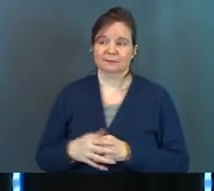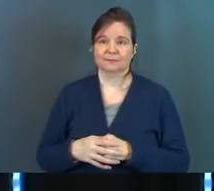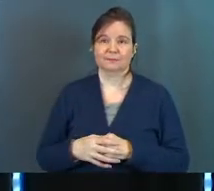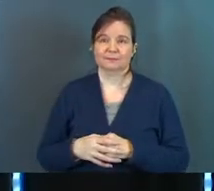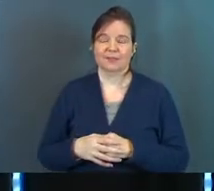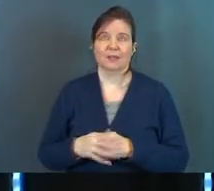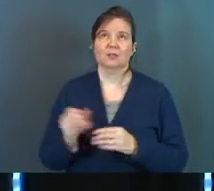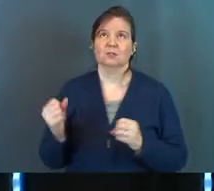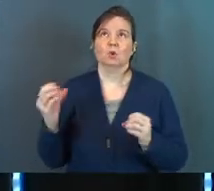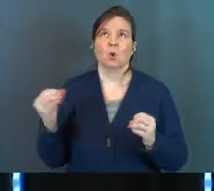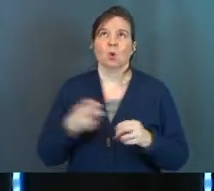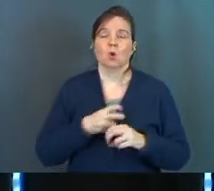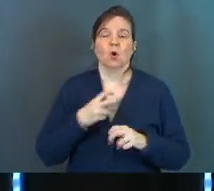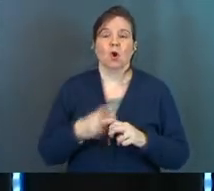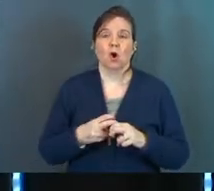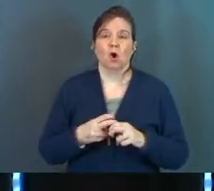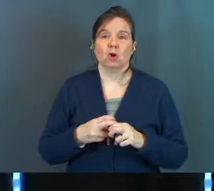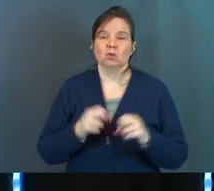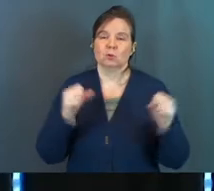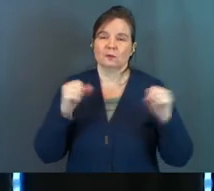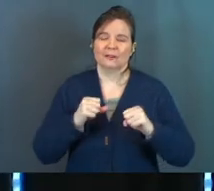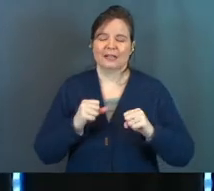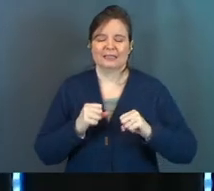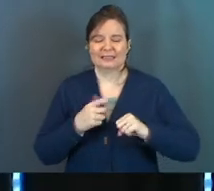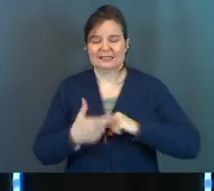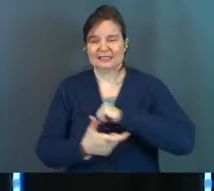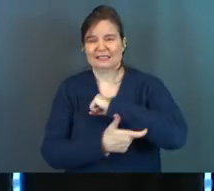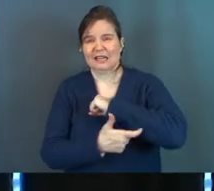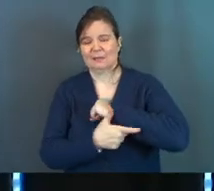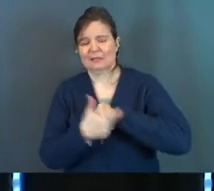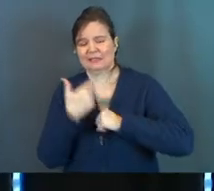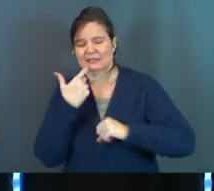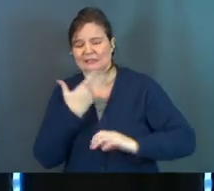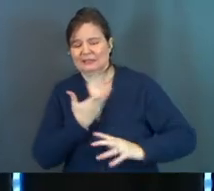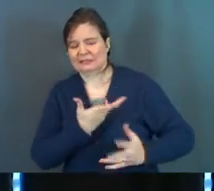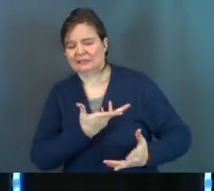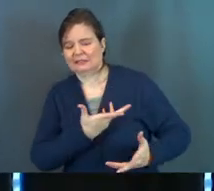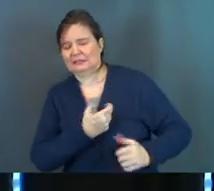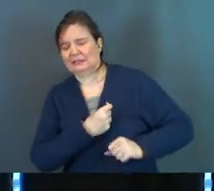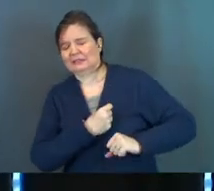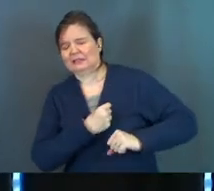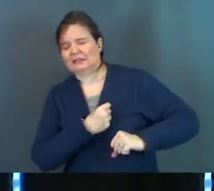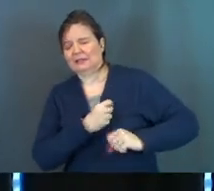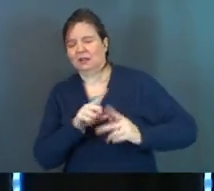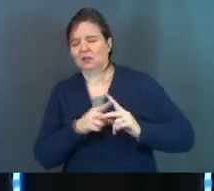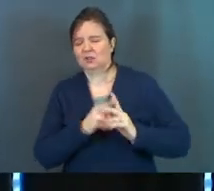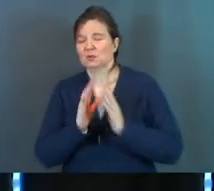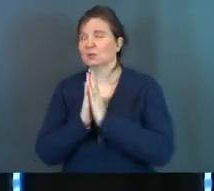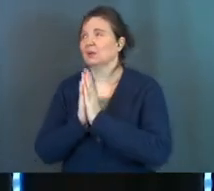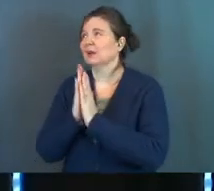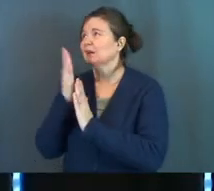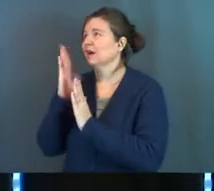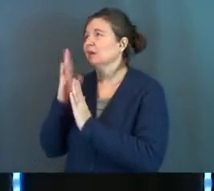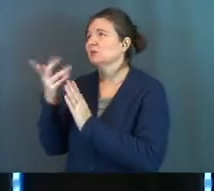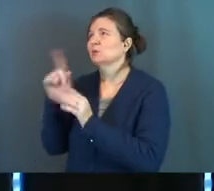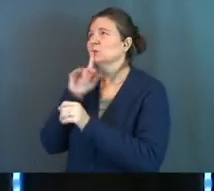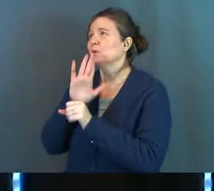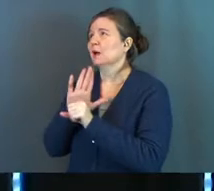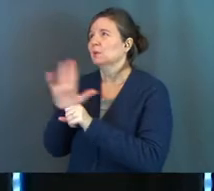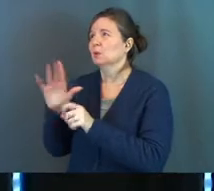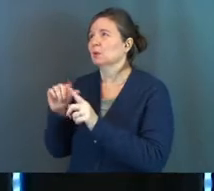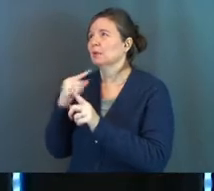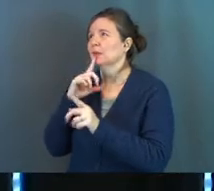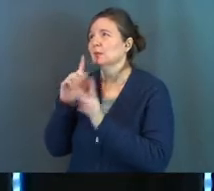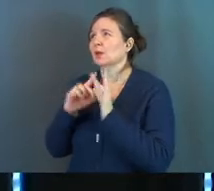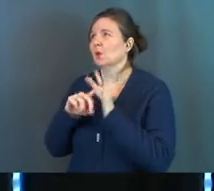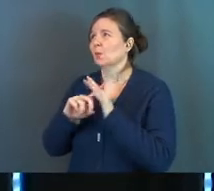so hard to fight the particular temptation that I'm facing. And then I'll start to pray and I'll say, God, you promised in